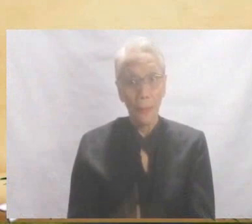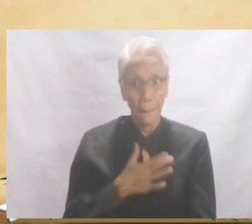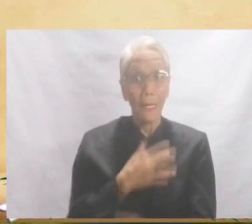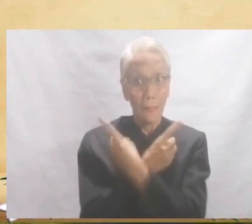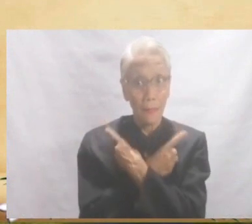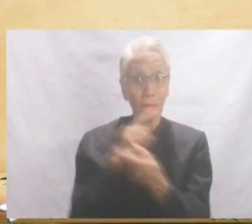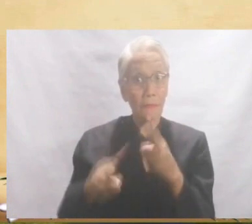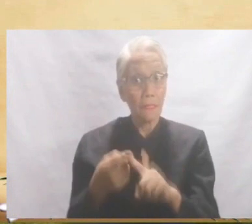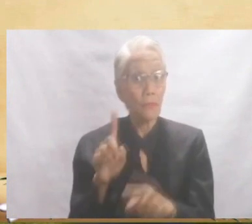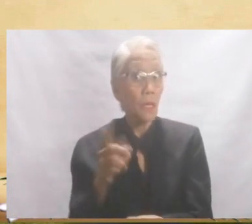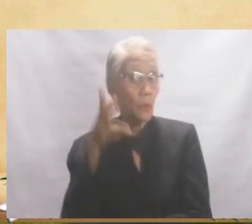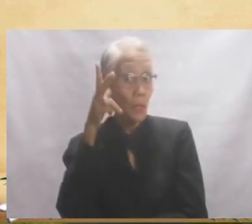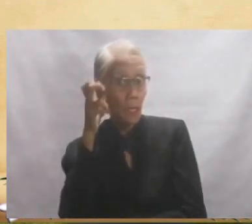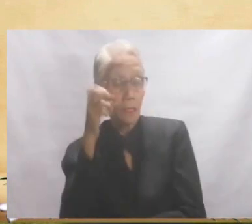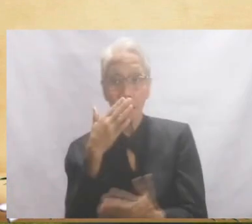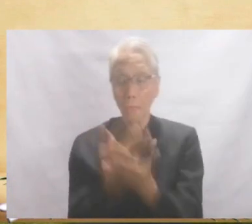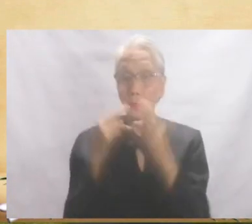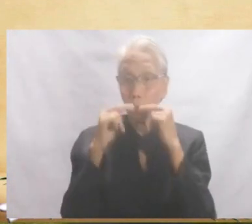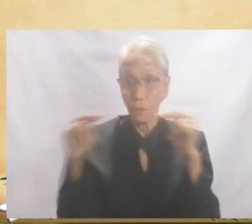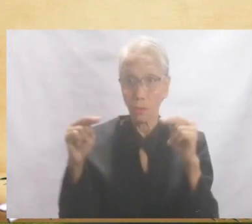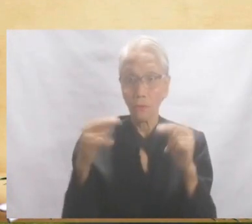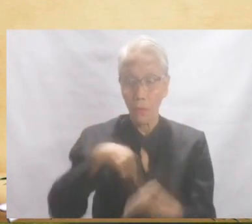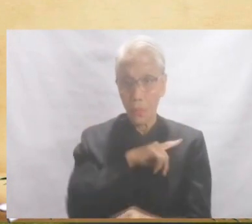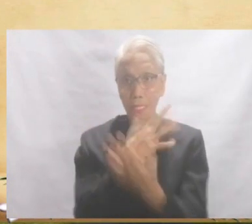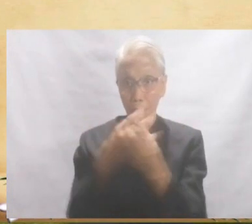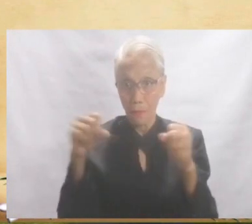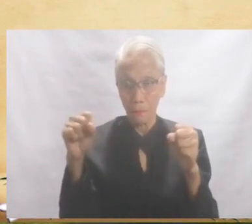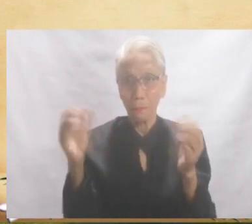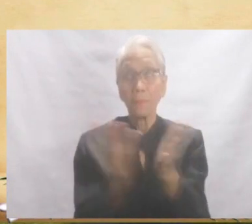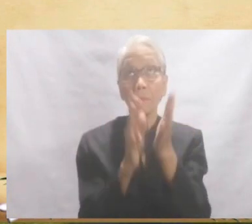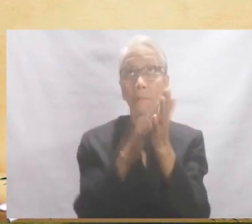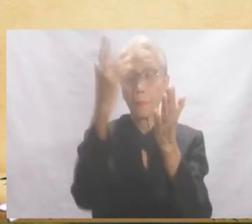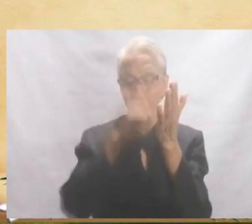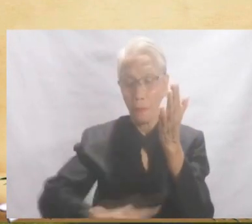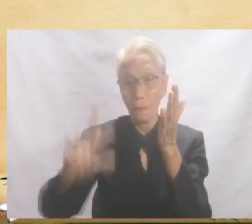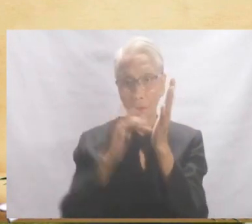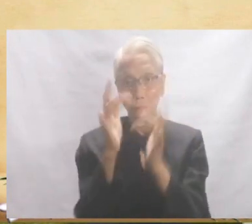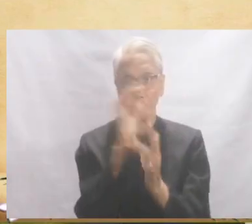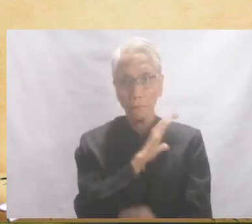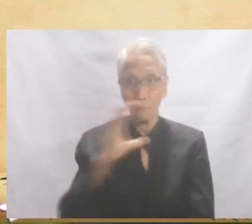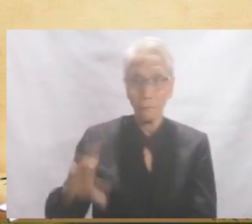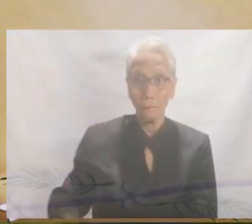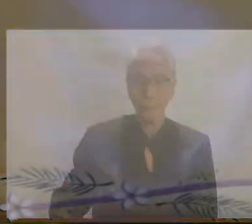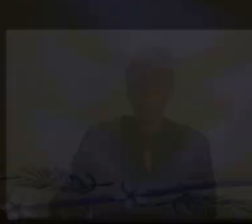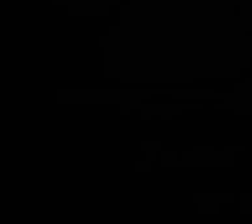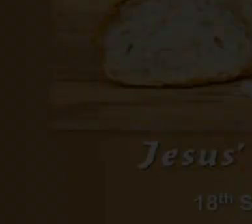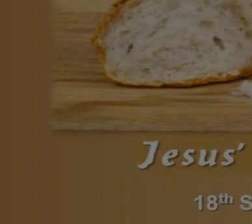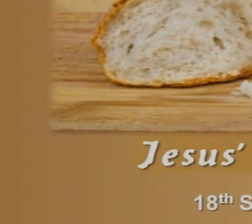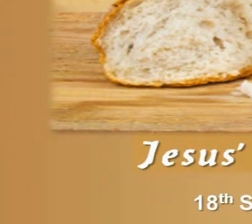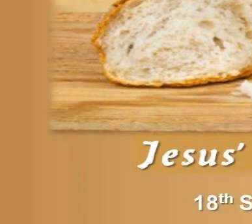My dear friends, what we heard is the good news of our salvation. Praise to you, Lord Jesus Christ.